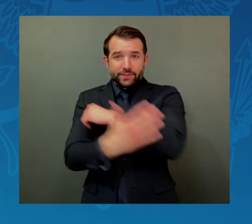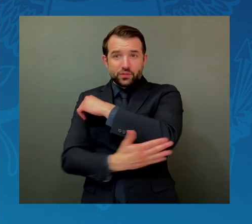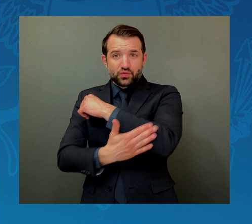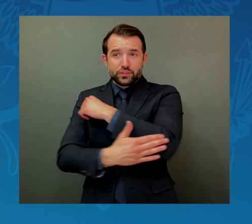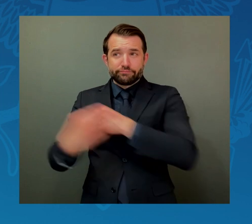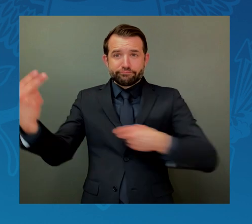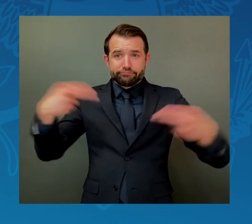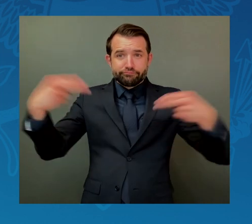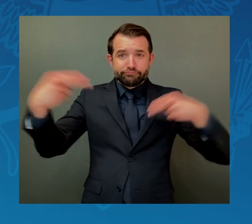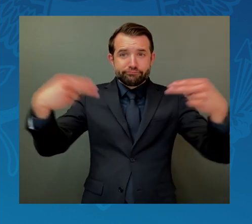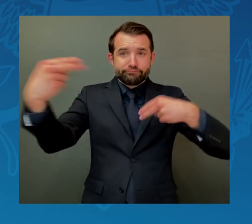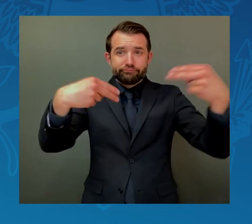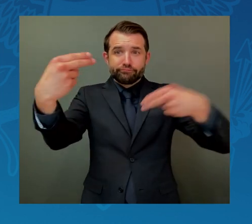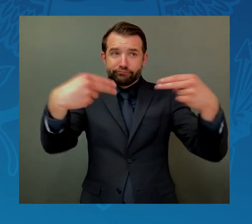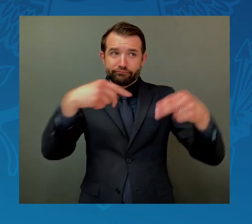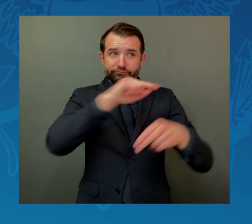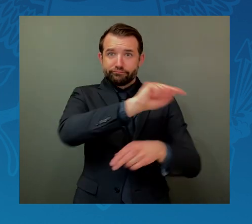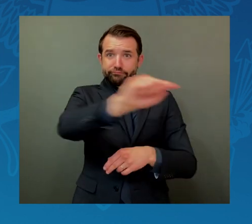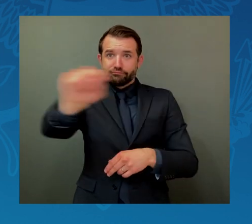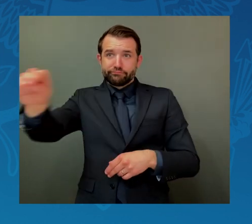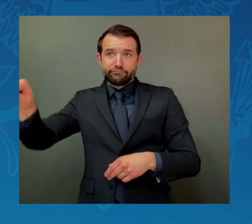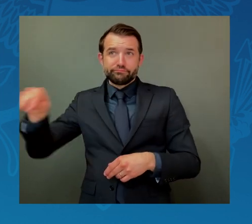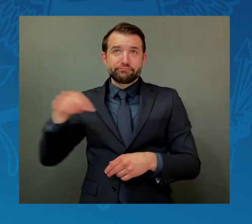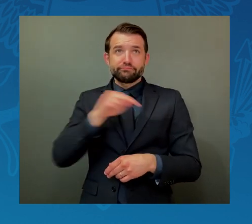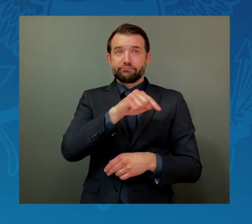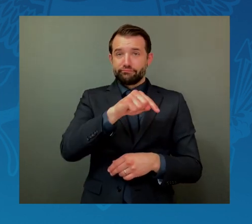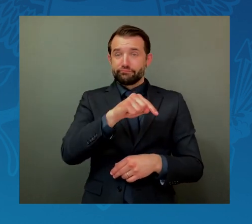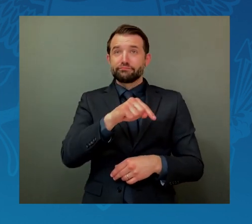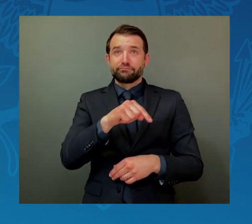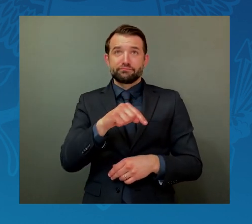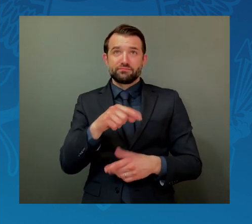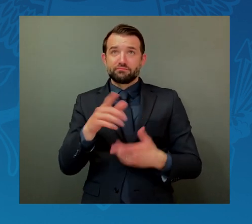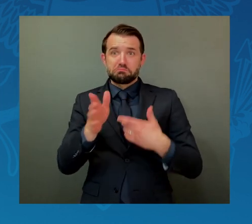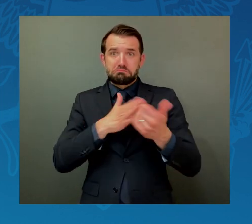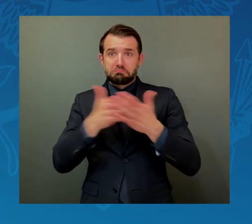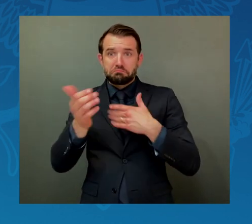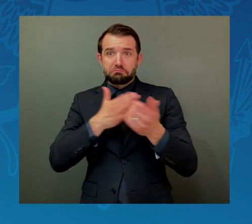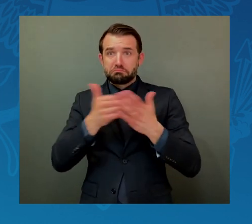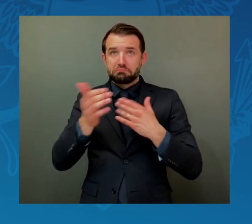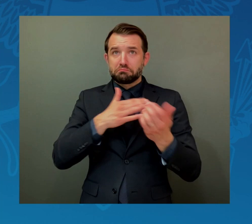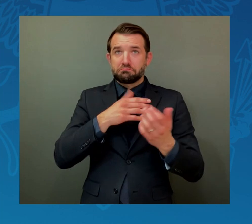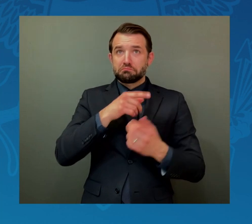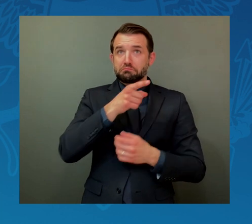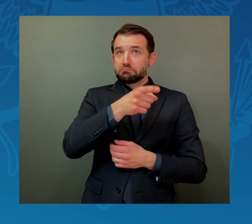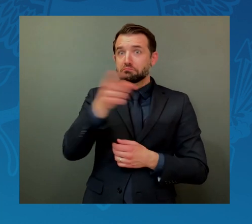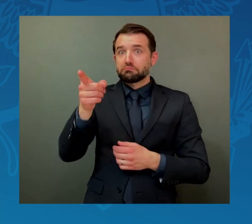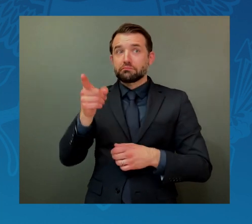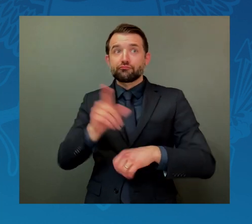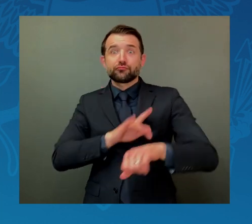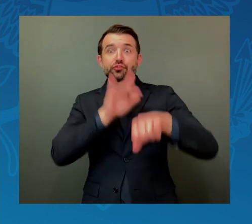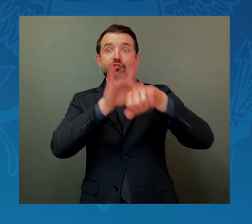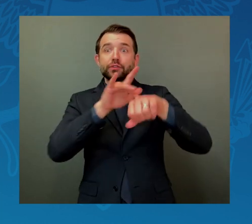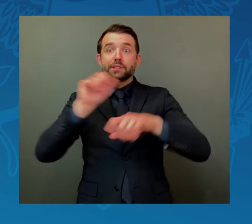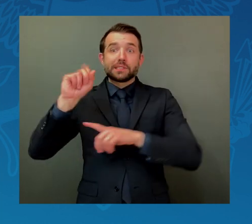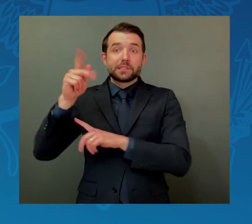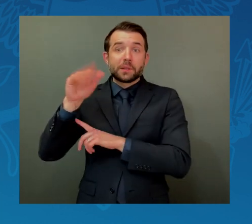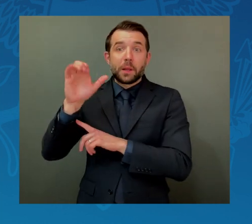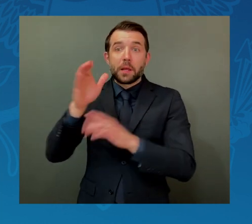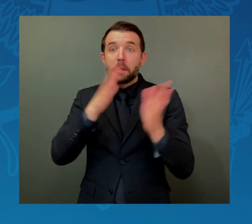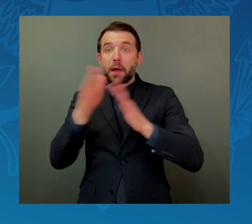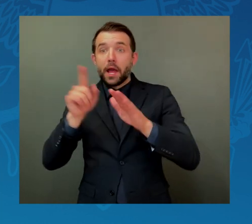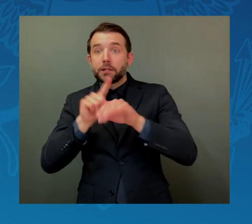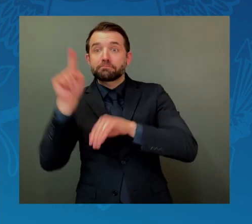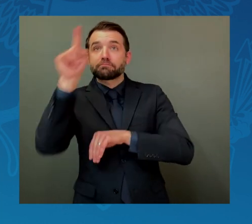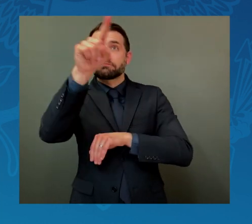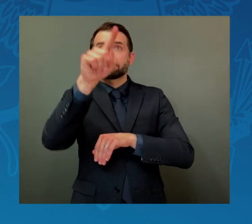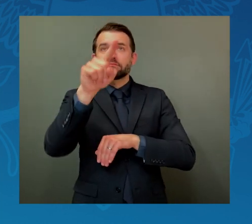Whether a nation is spacefaring or not, we believe this will